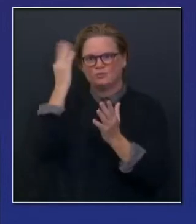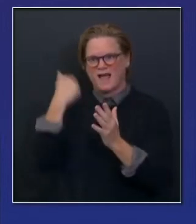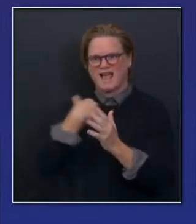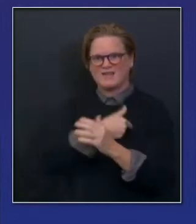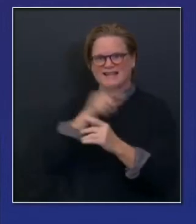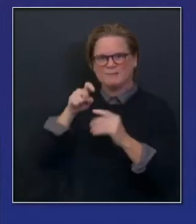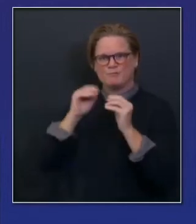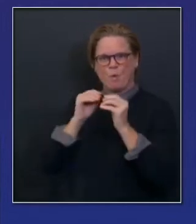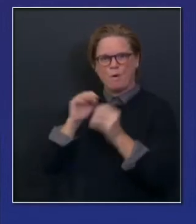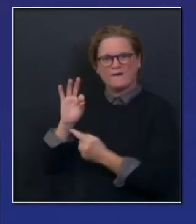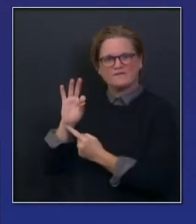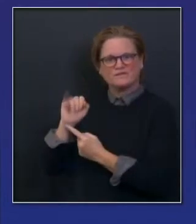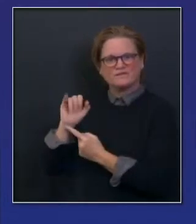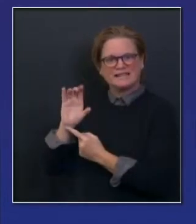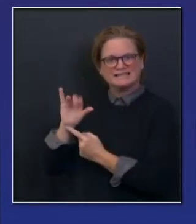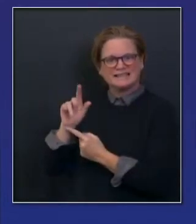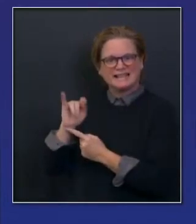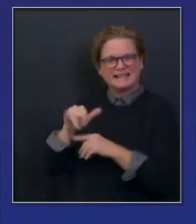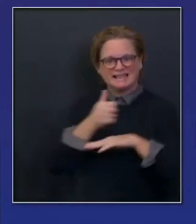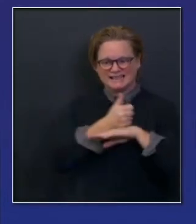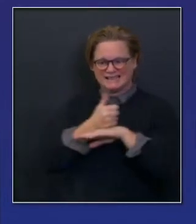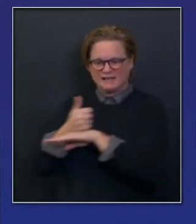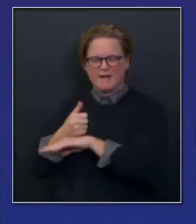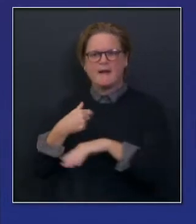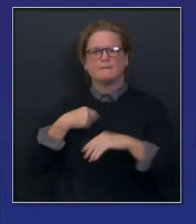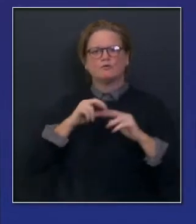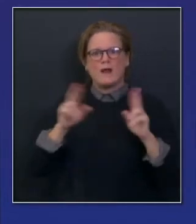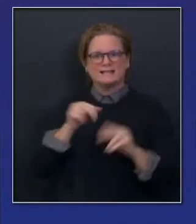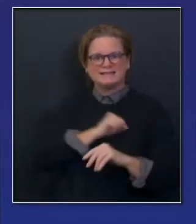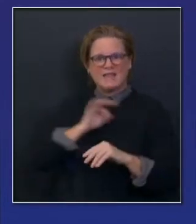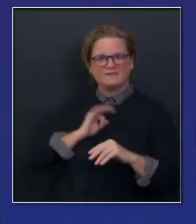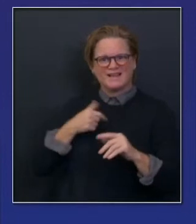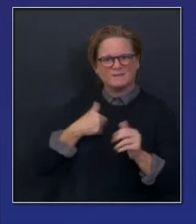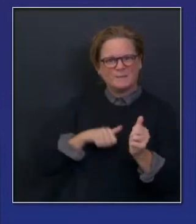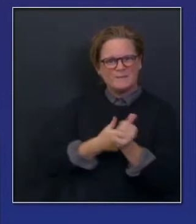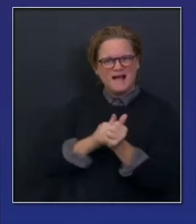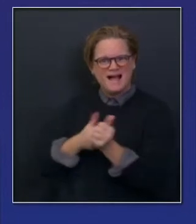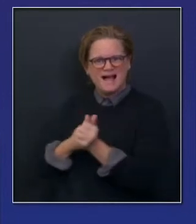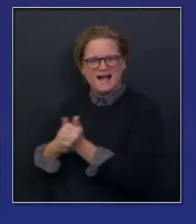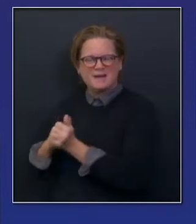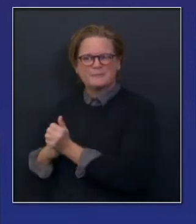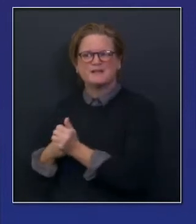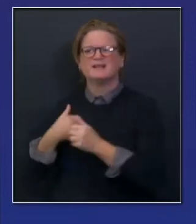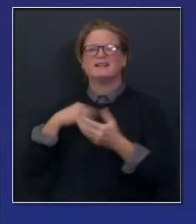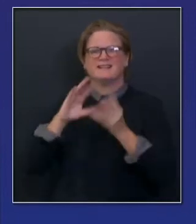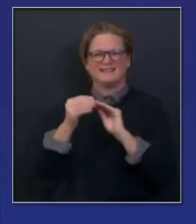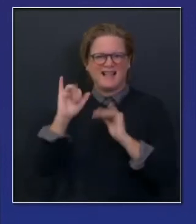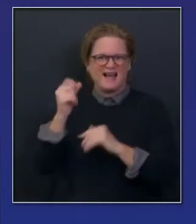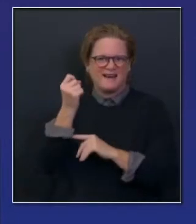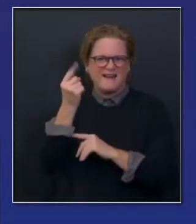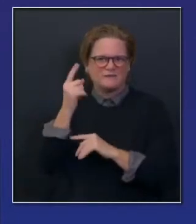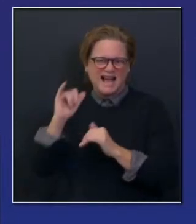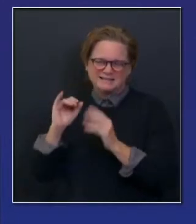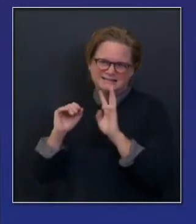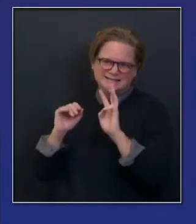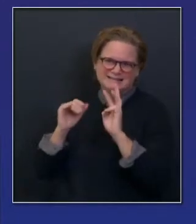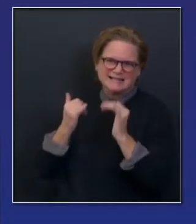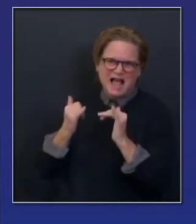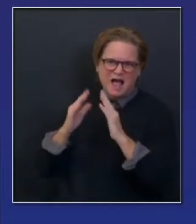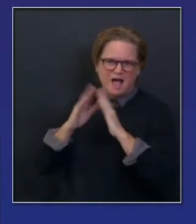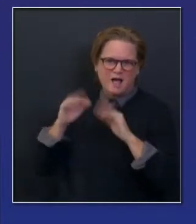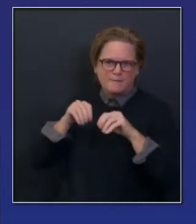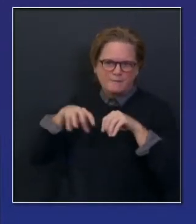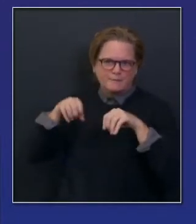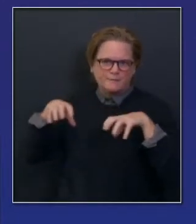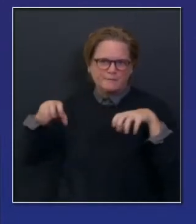of support within the existing hospital care system. So with that, that's broad strokes frame. I want to ask Dr.